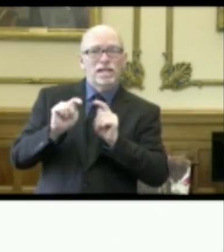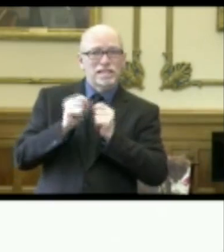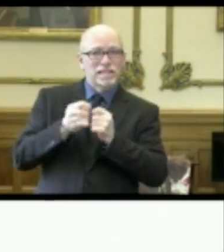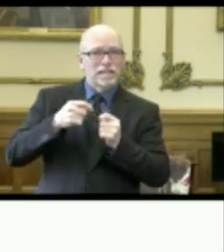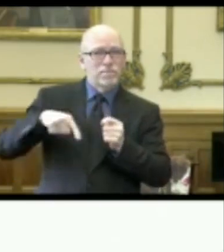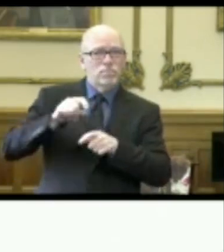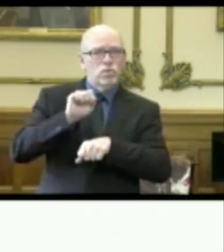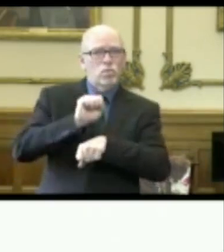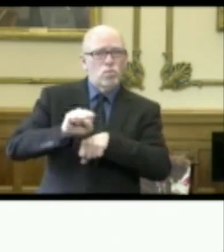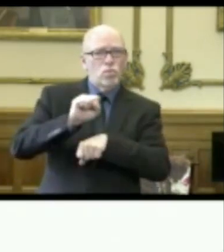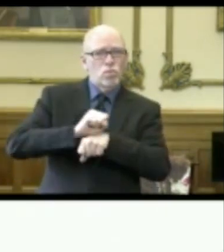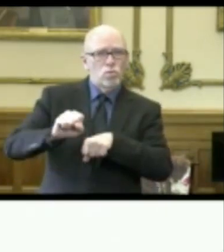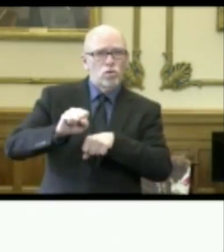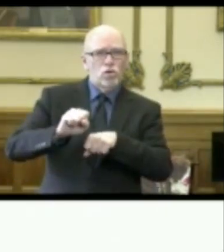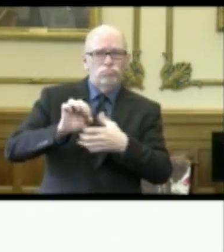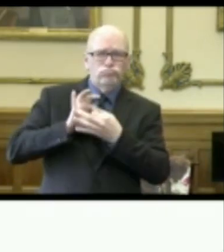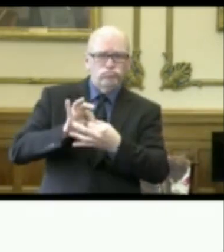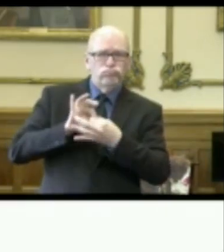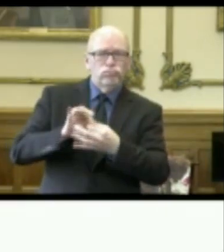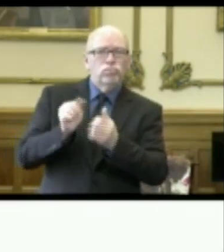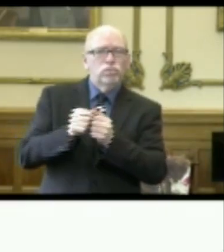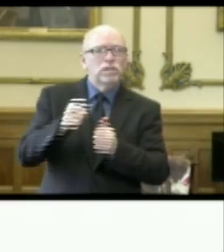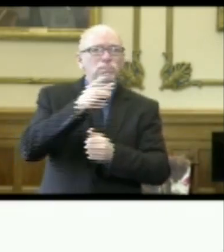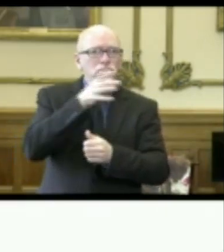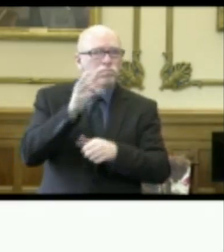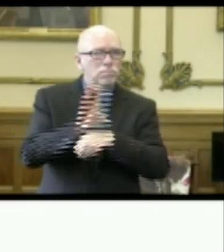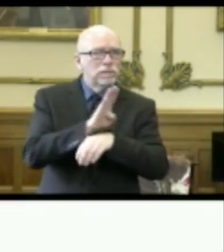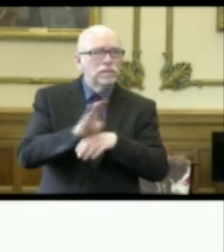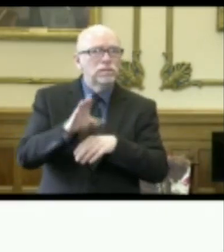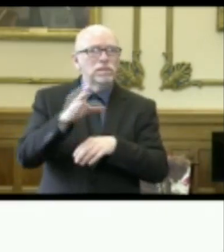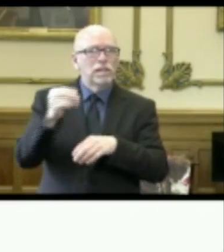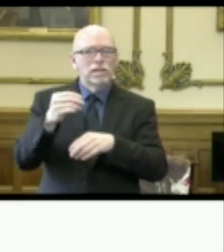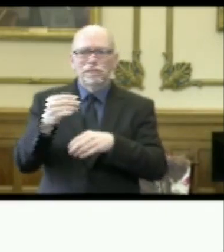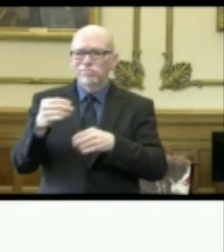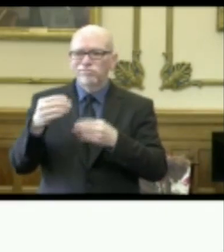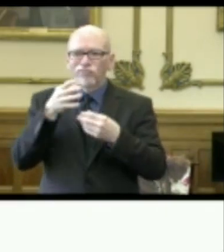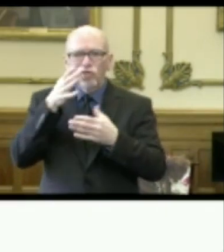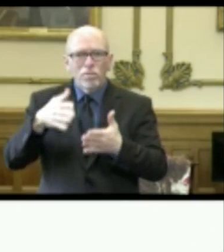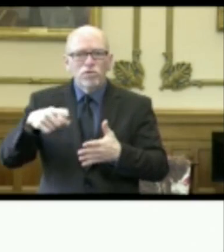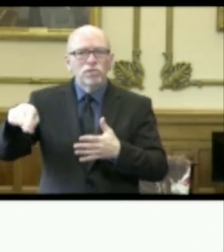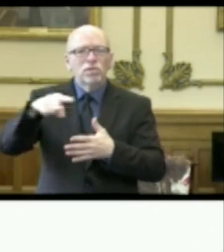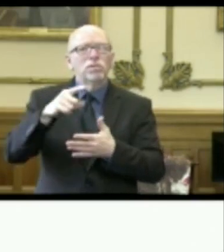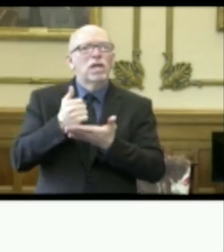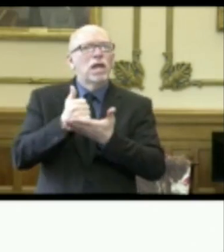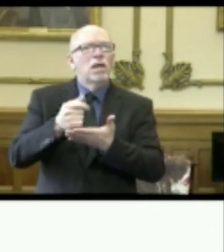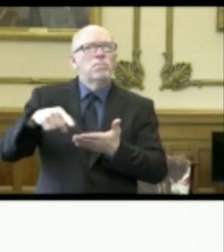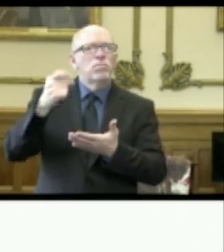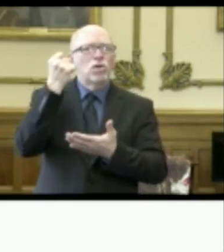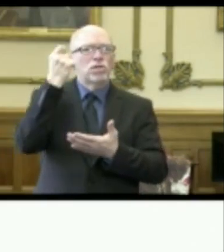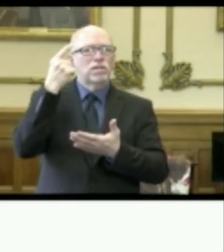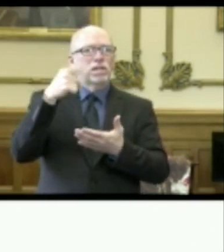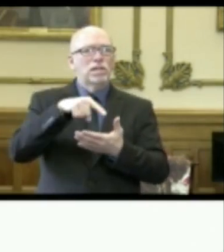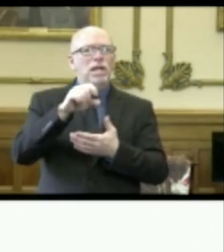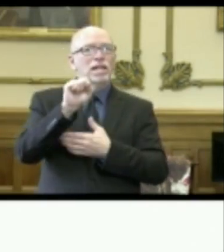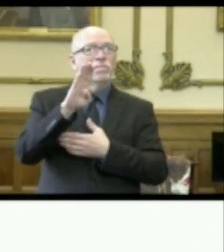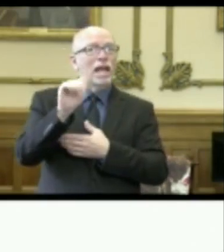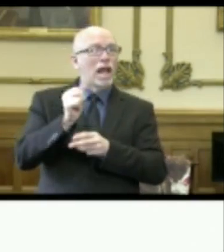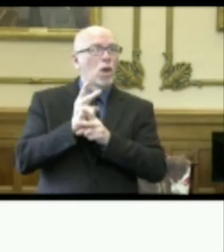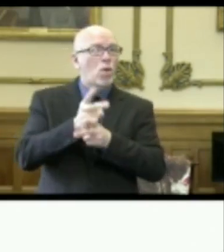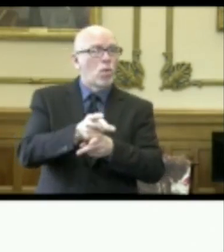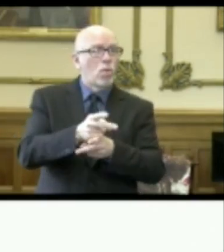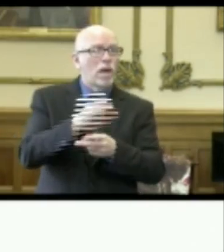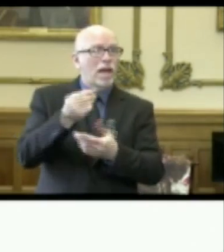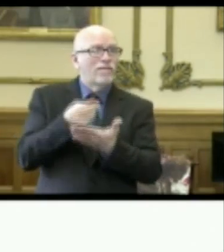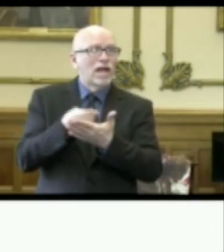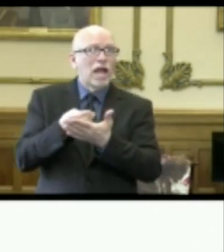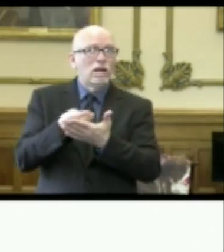has worked hand-in-hand with agribusiness and producers to help them understand the SBA loan and financial